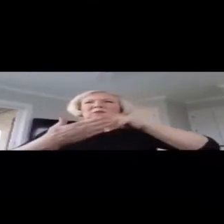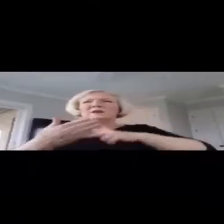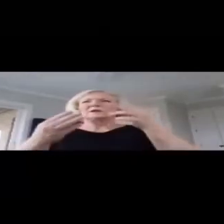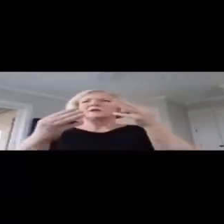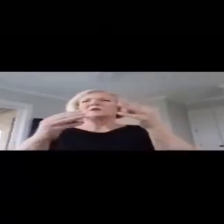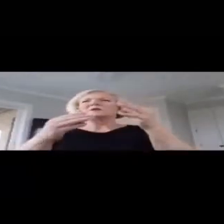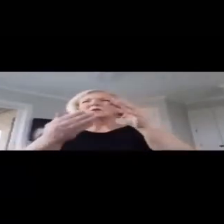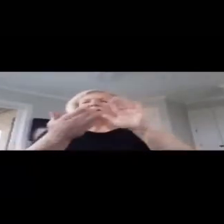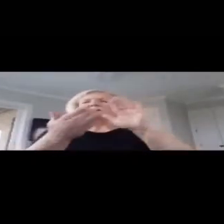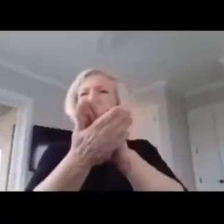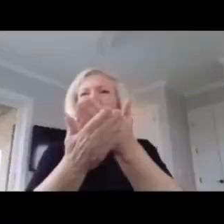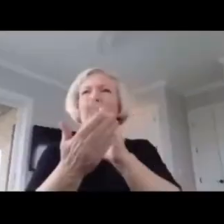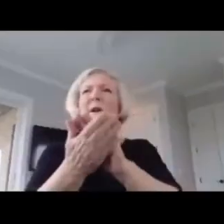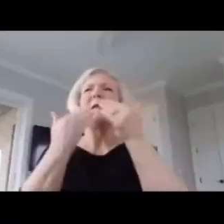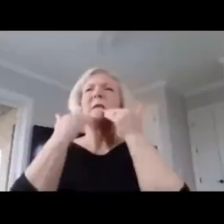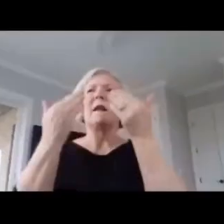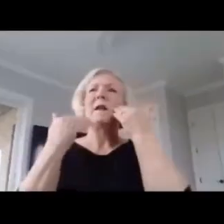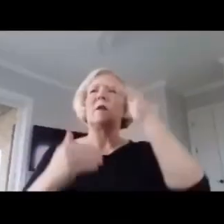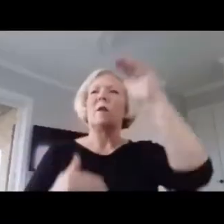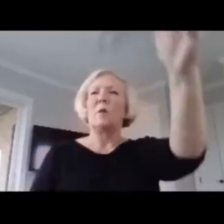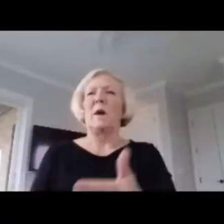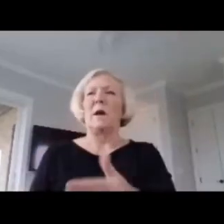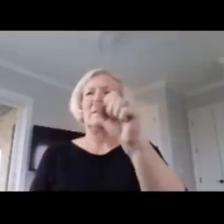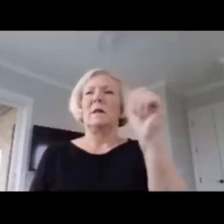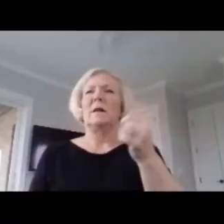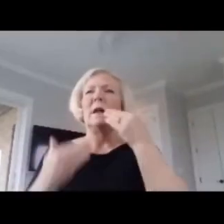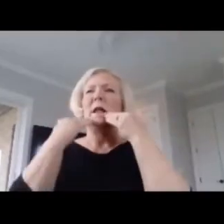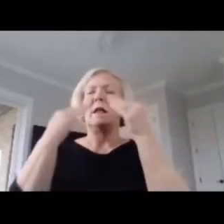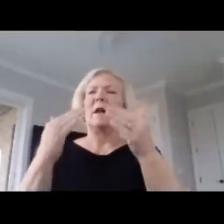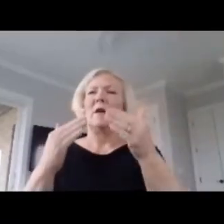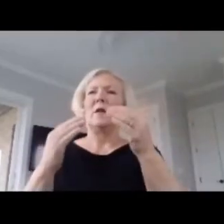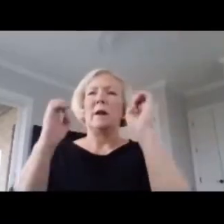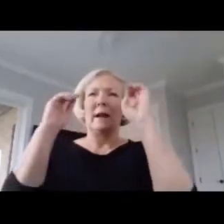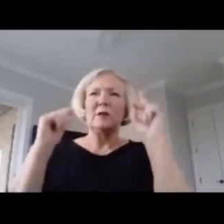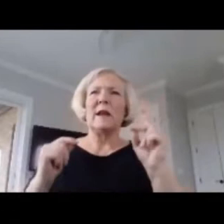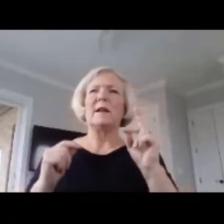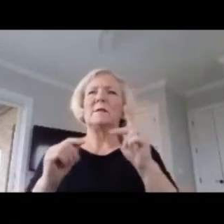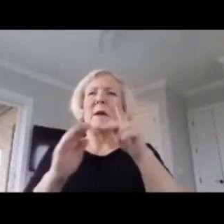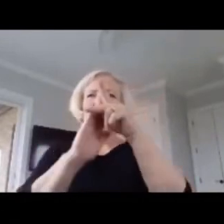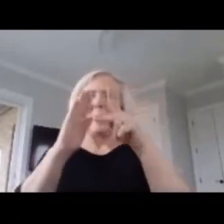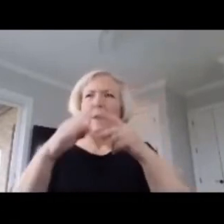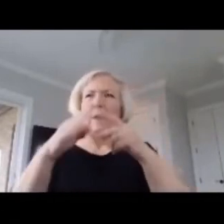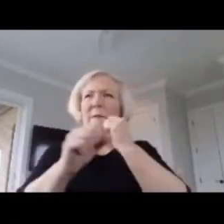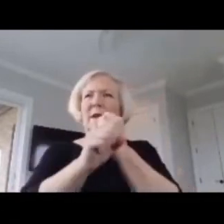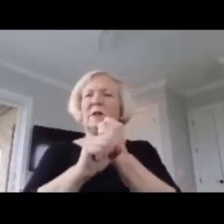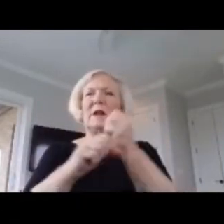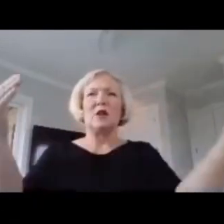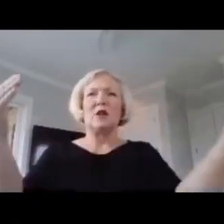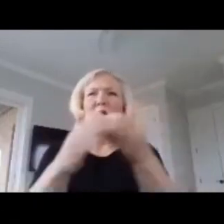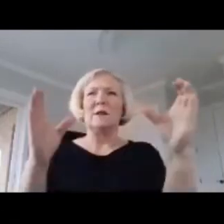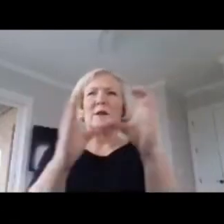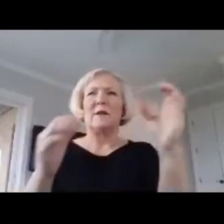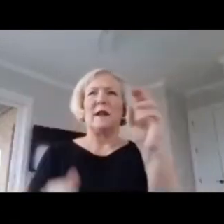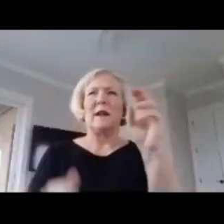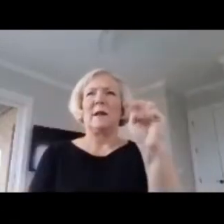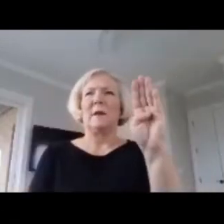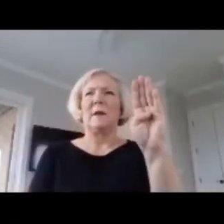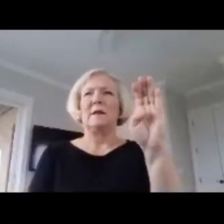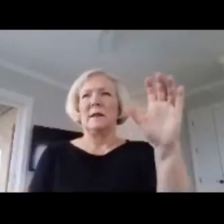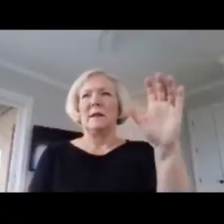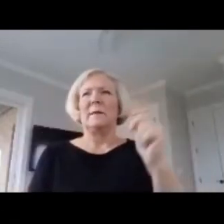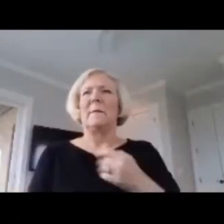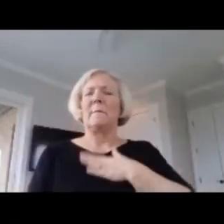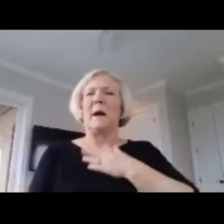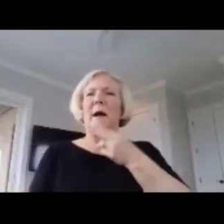Hello, educators, policymakers, and newly certified NBCT. I am Sophie Farmer,